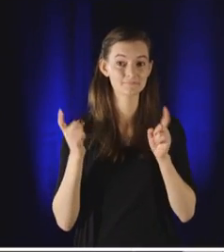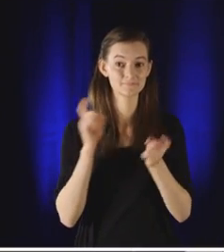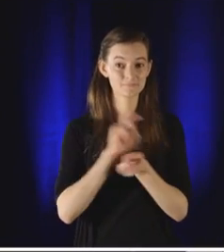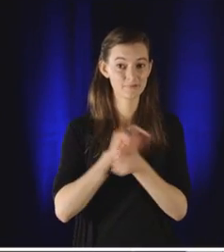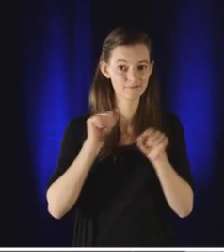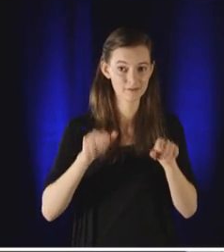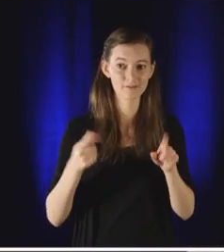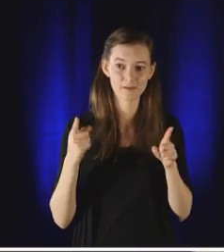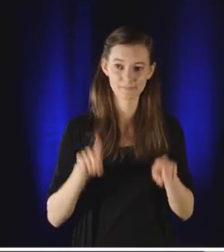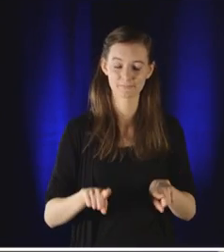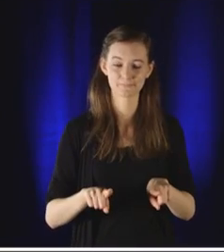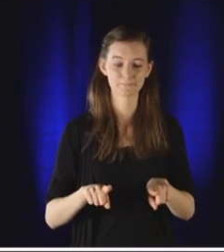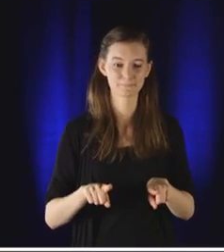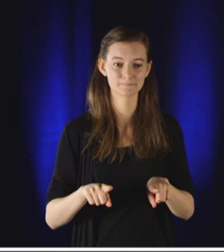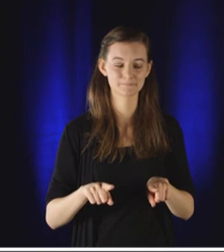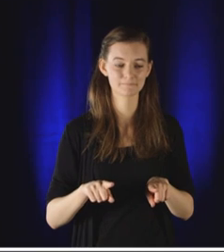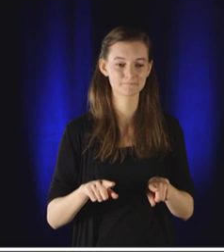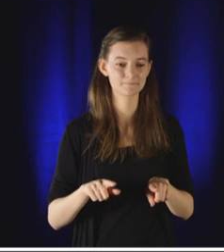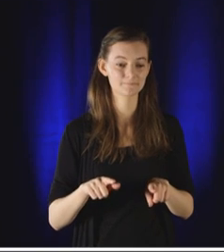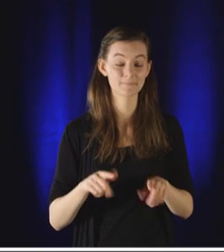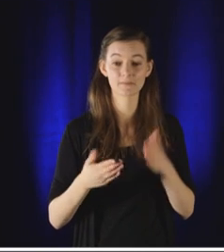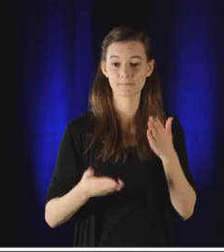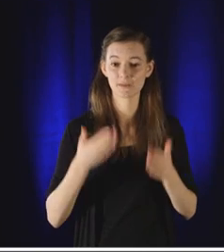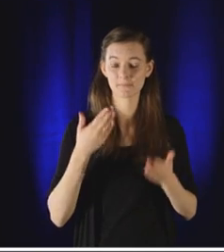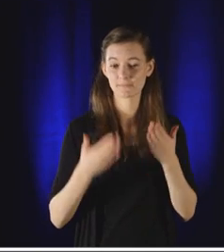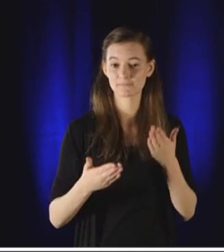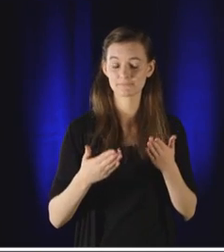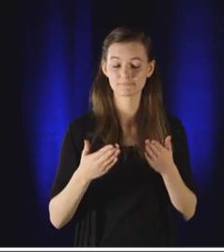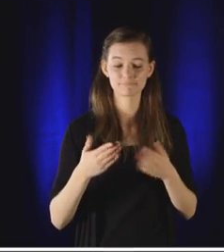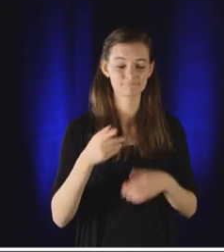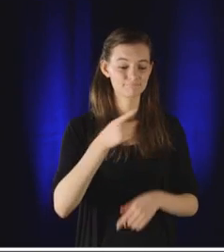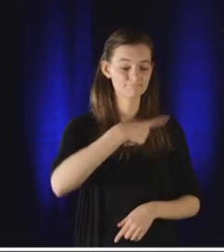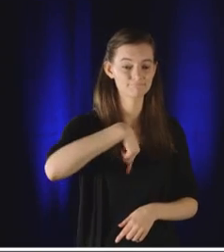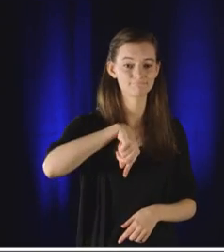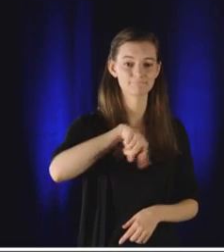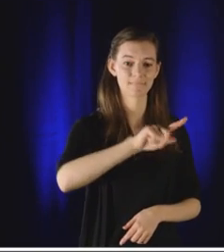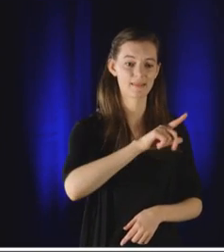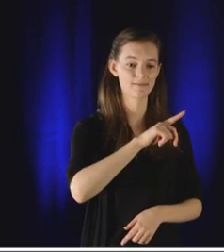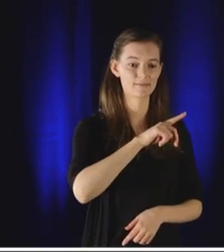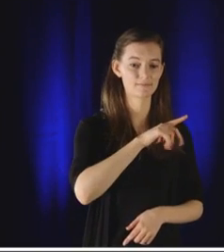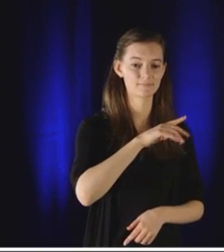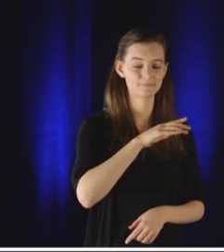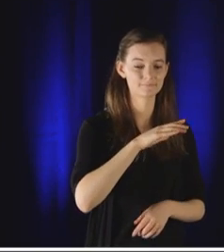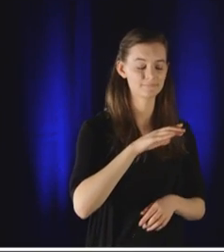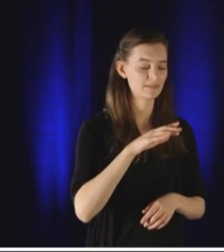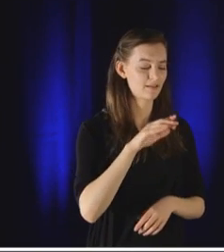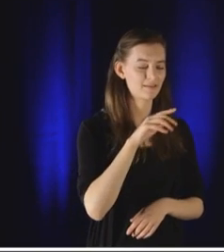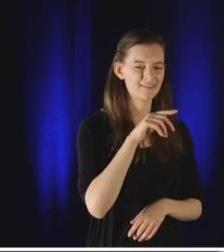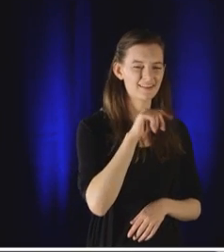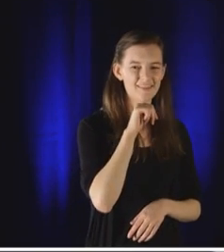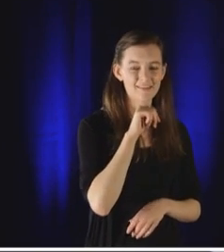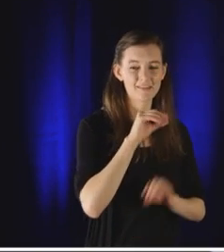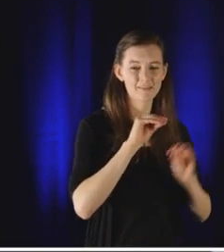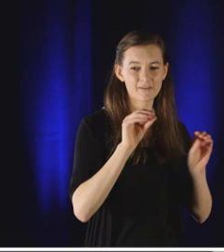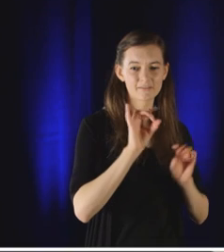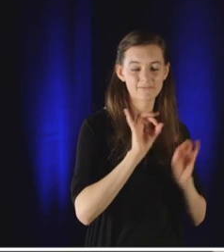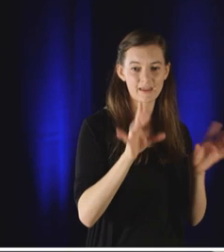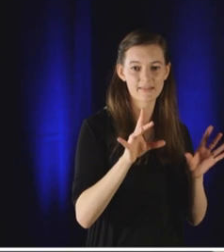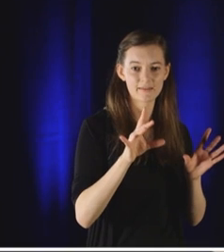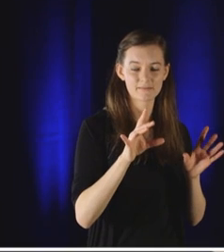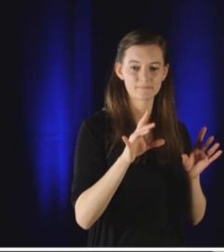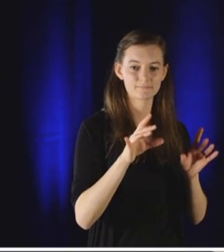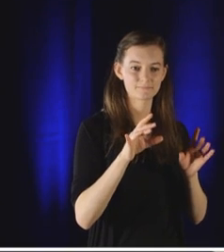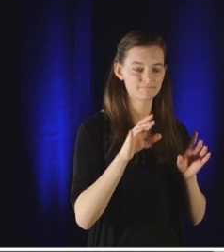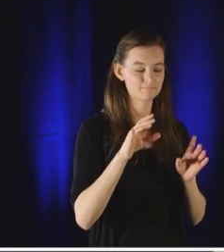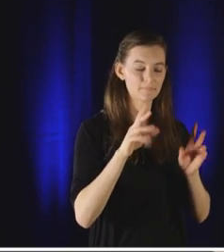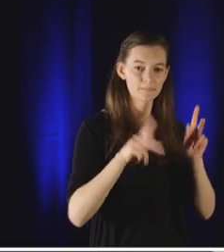what if things were different? What if we put our support behind the tens of millions of nonviolent citizens